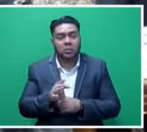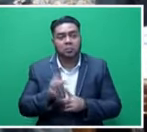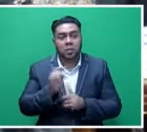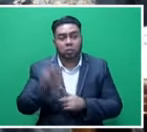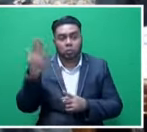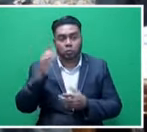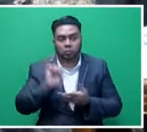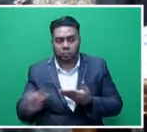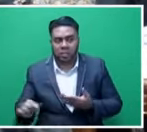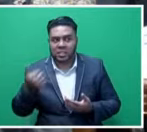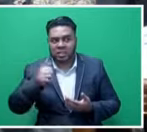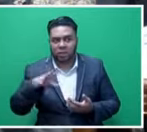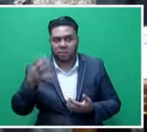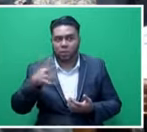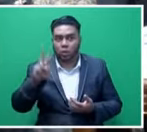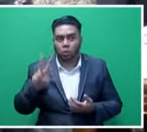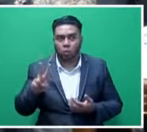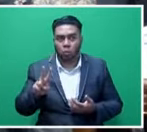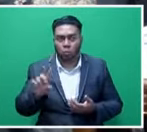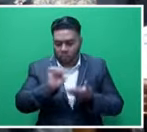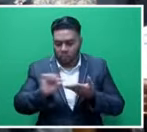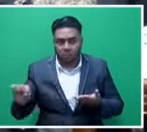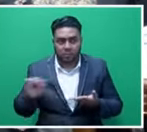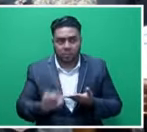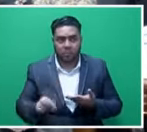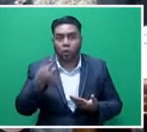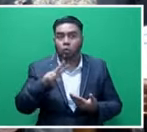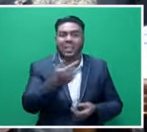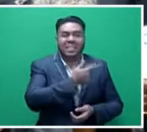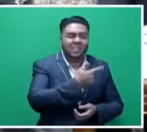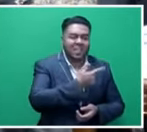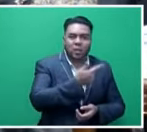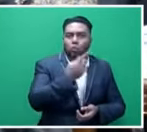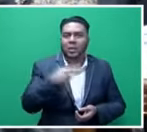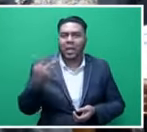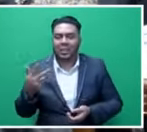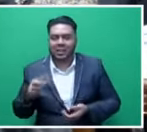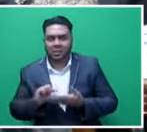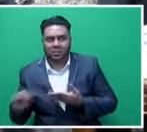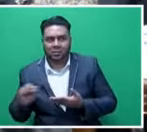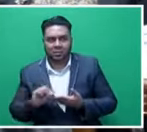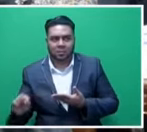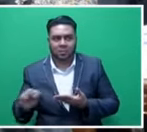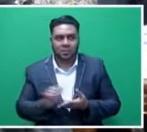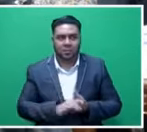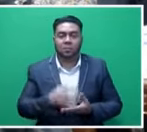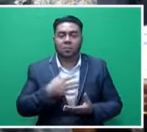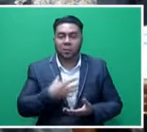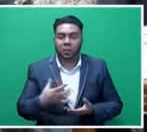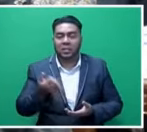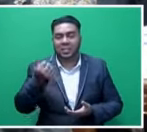$652,000. We've been giving them the British grant since 2017, 2018. And in fact, more than